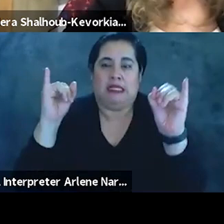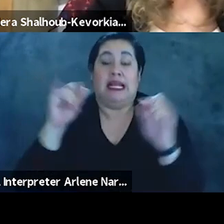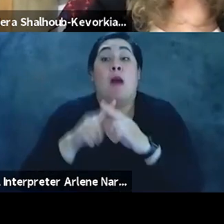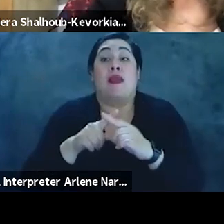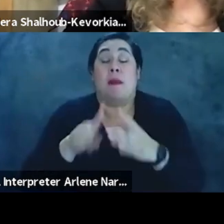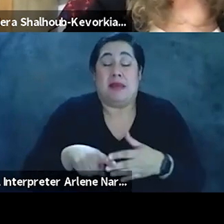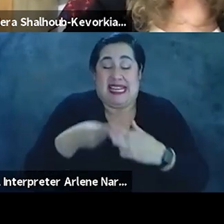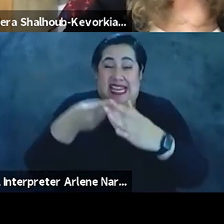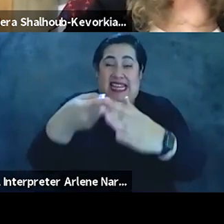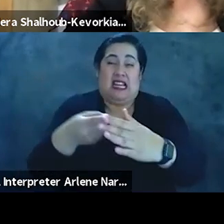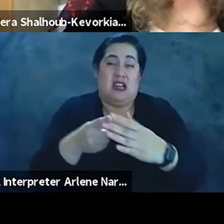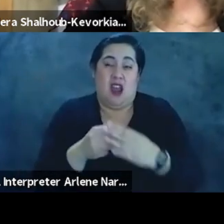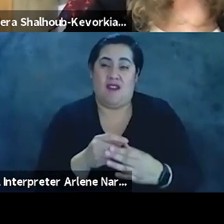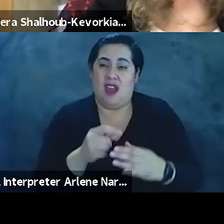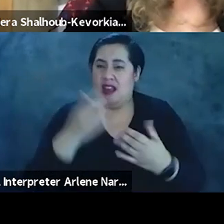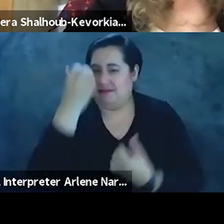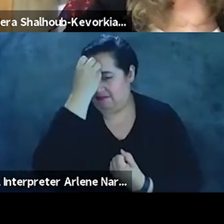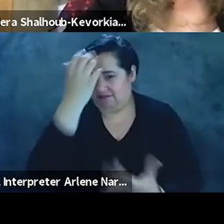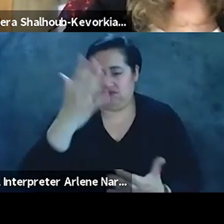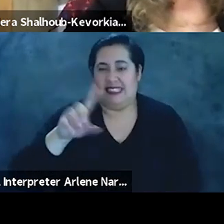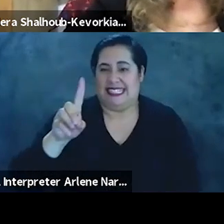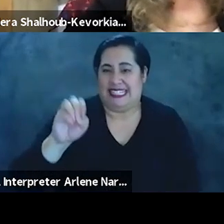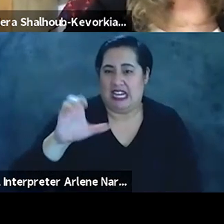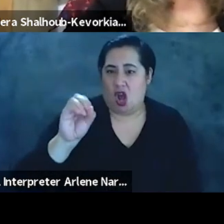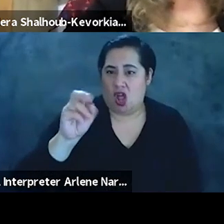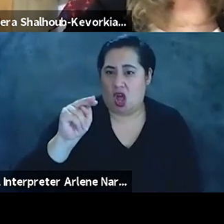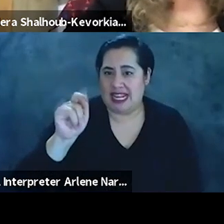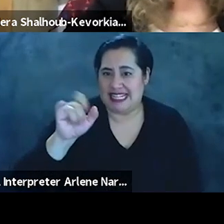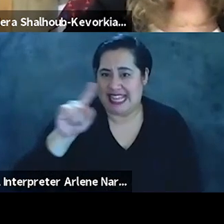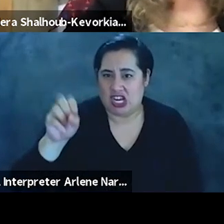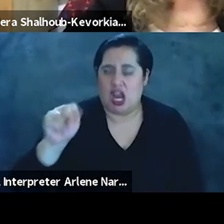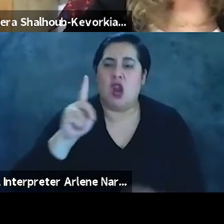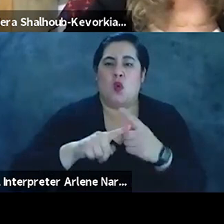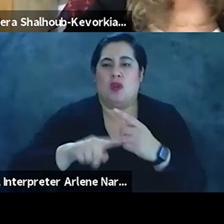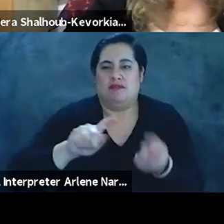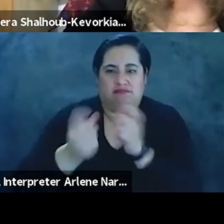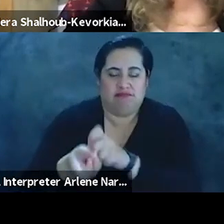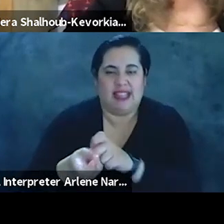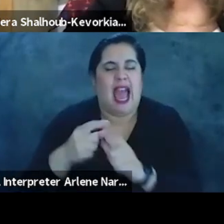was colonized. I recall my utter confusion at this irony of history.